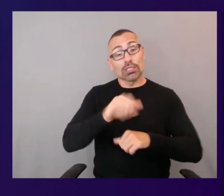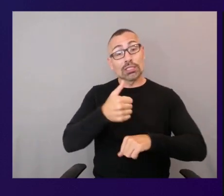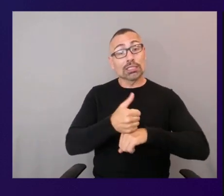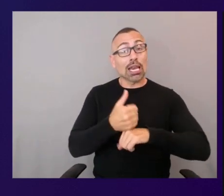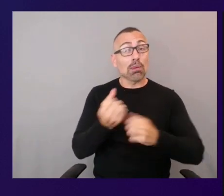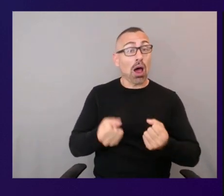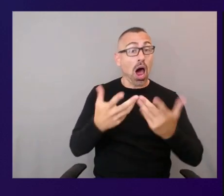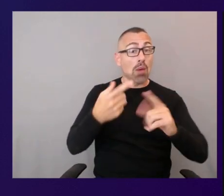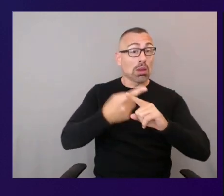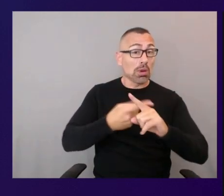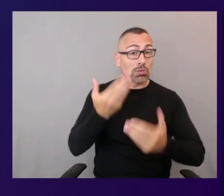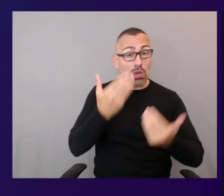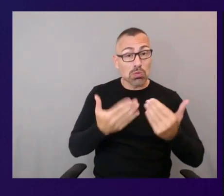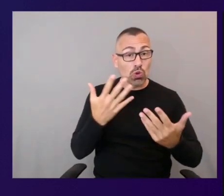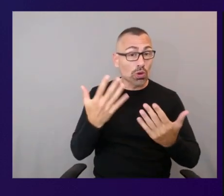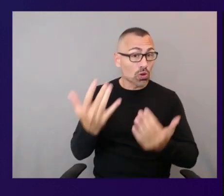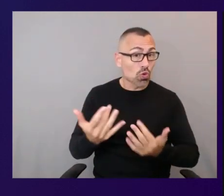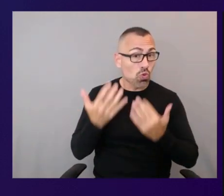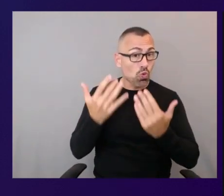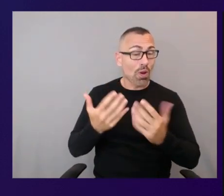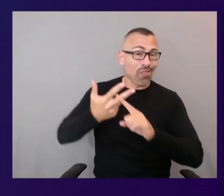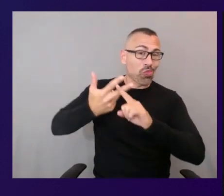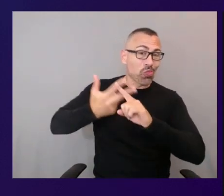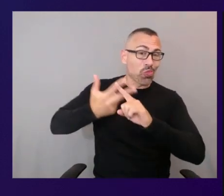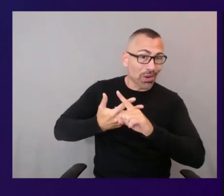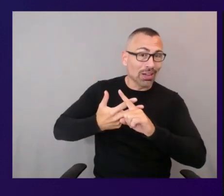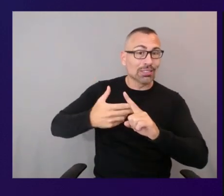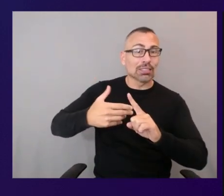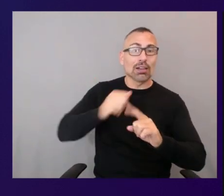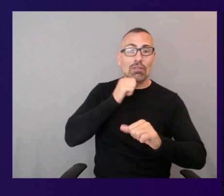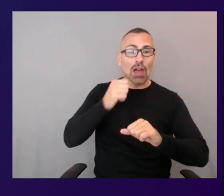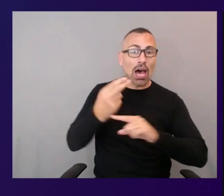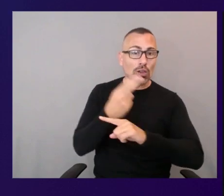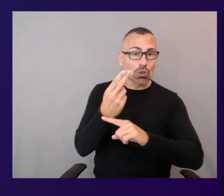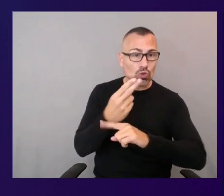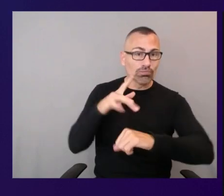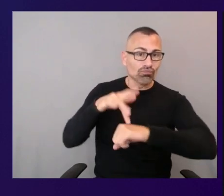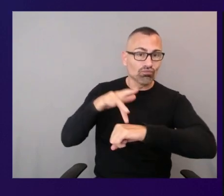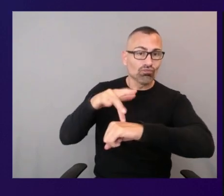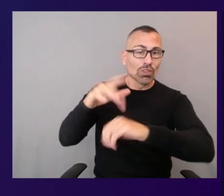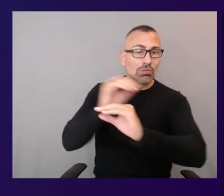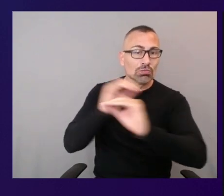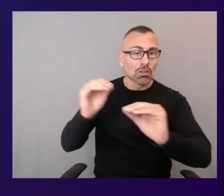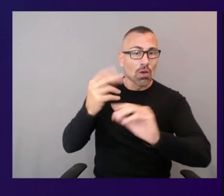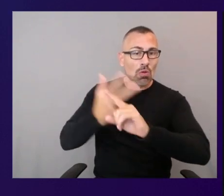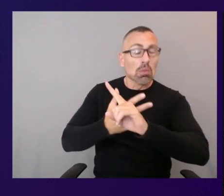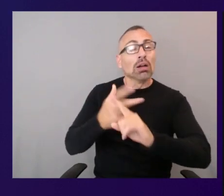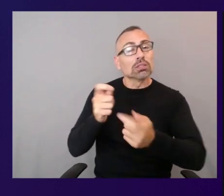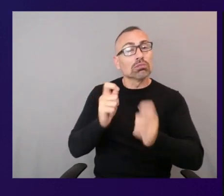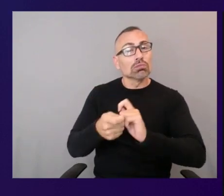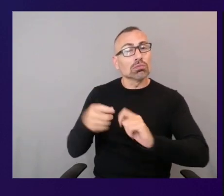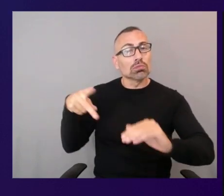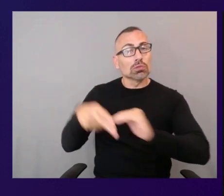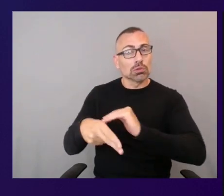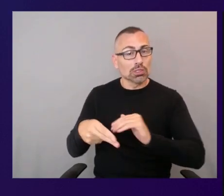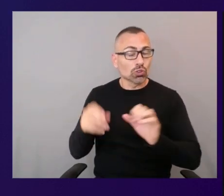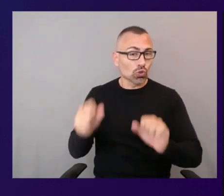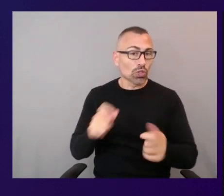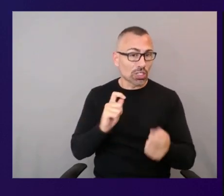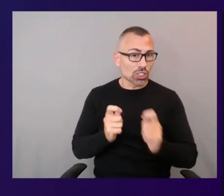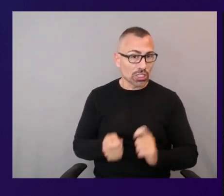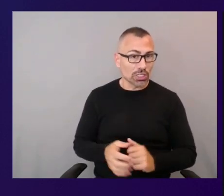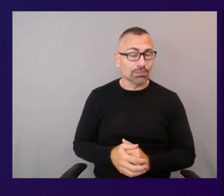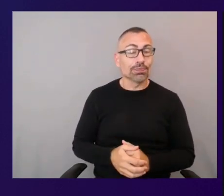month you want to wait three months of non-use you can definitely change the configuration here as well and then i did mention it was the hub and spoke